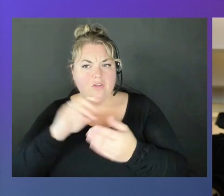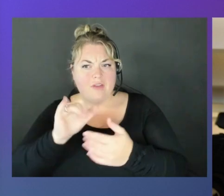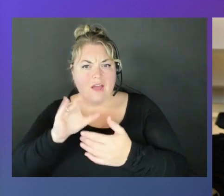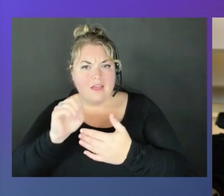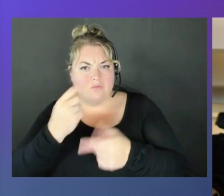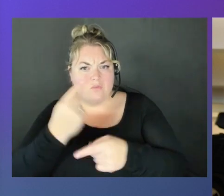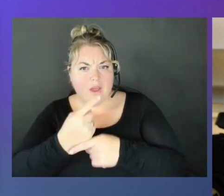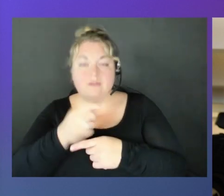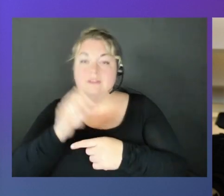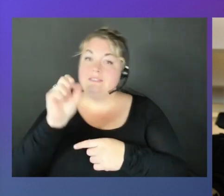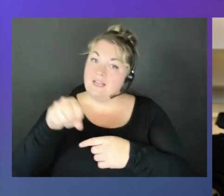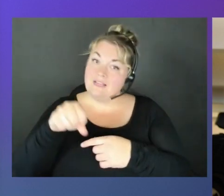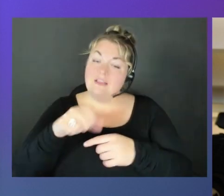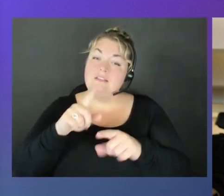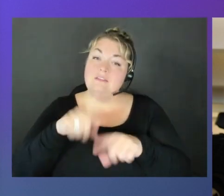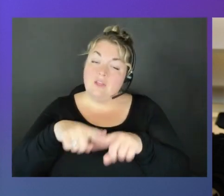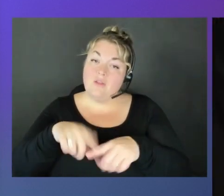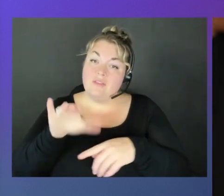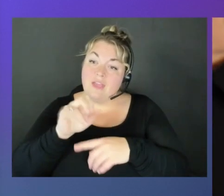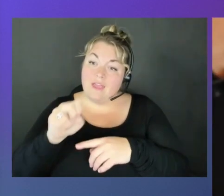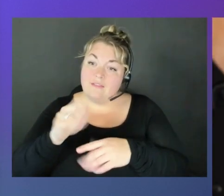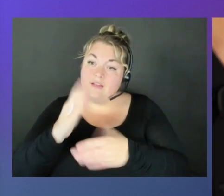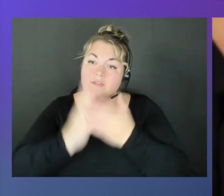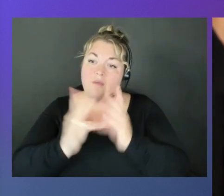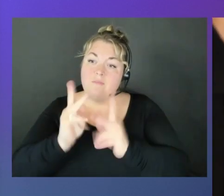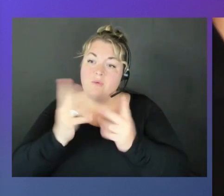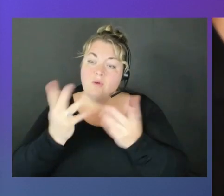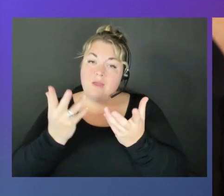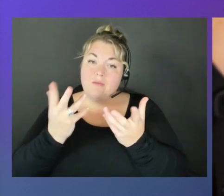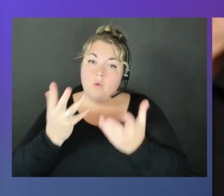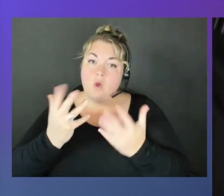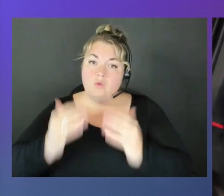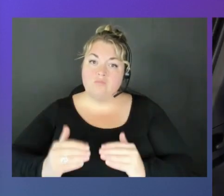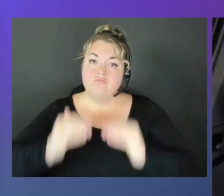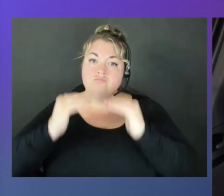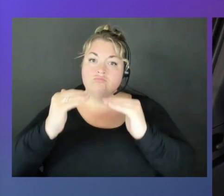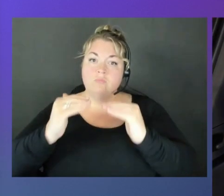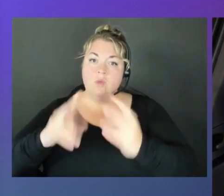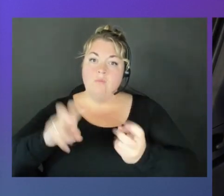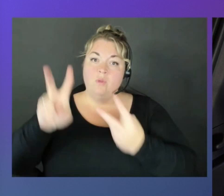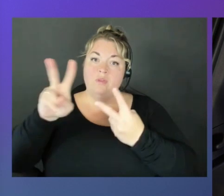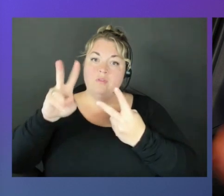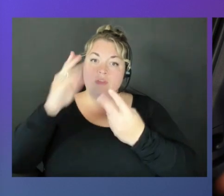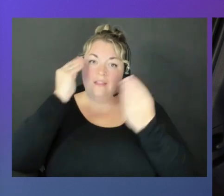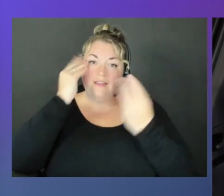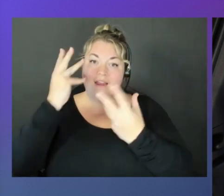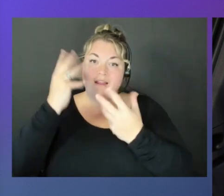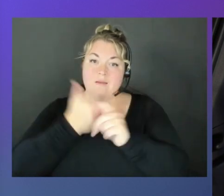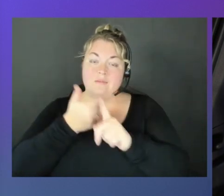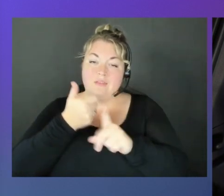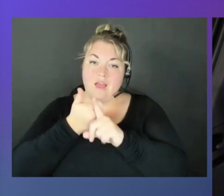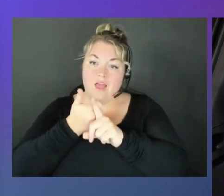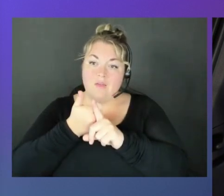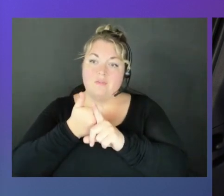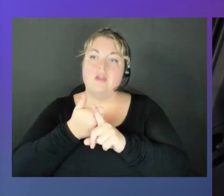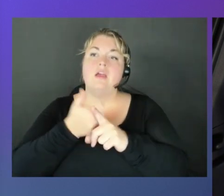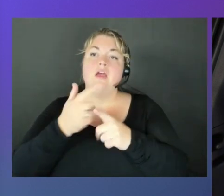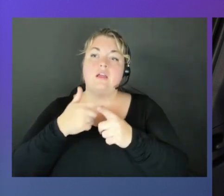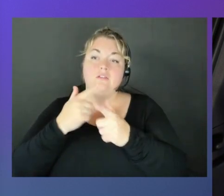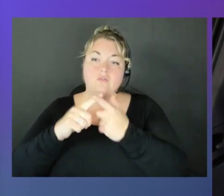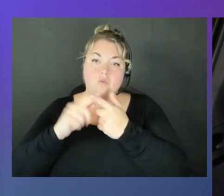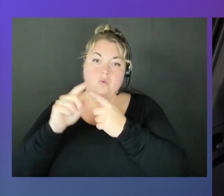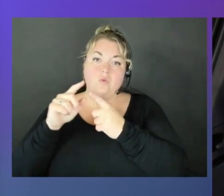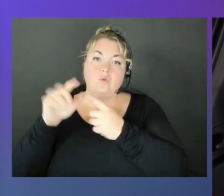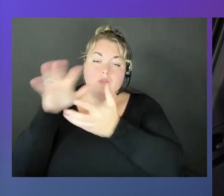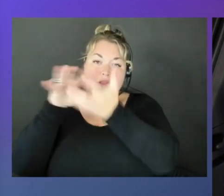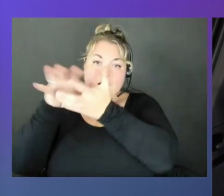So depending on the use case, some people may want to upload the data themselves. Then it would collect it basically on the DSpace or TRSSD and then they have the corresponding